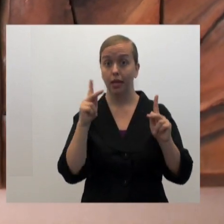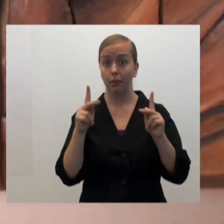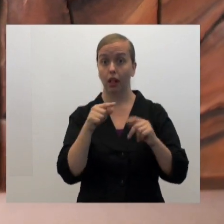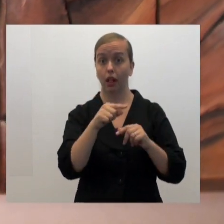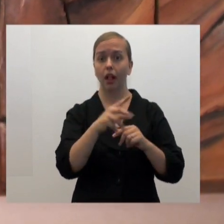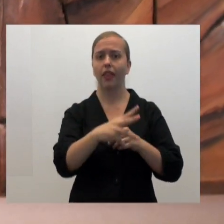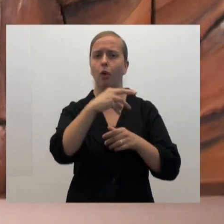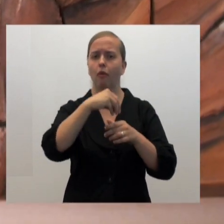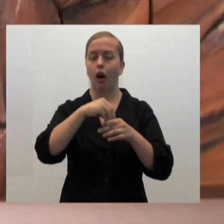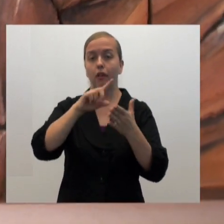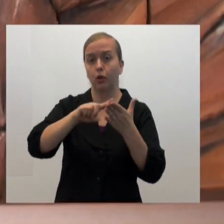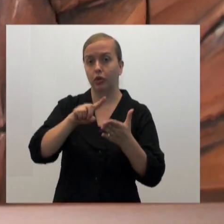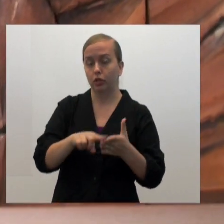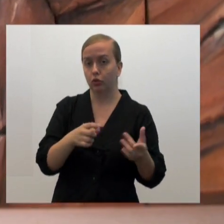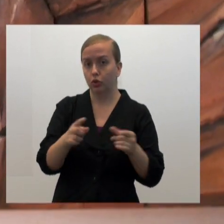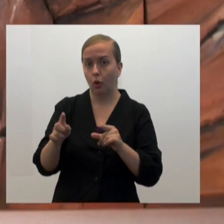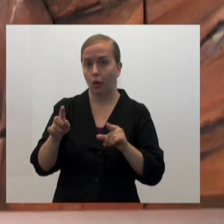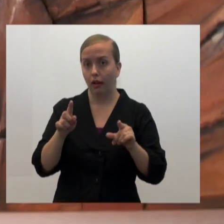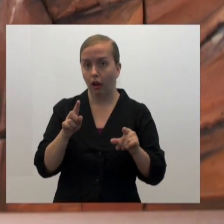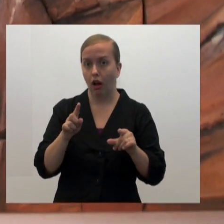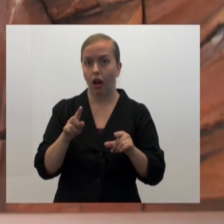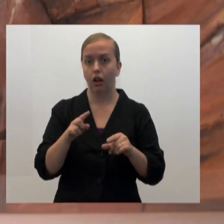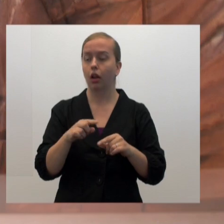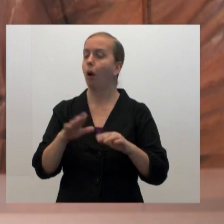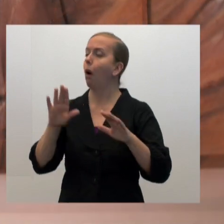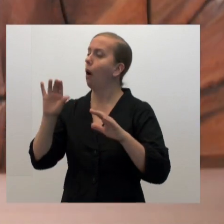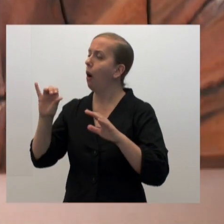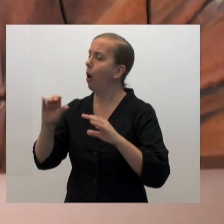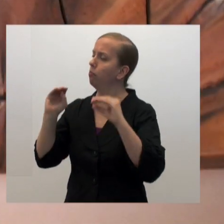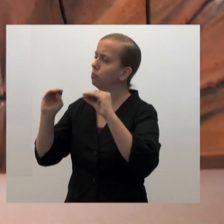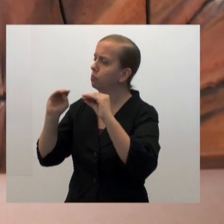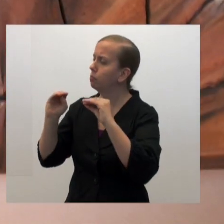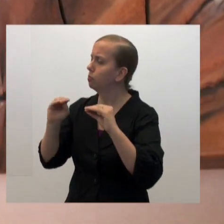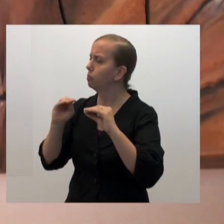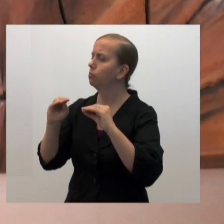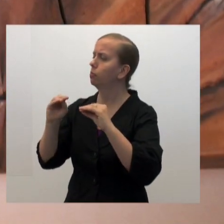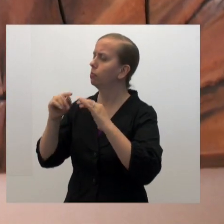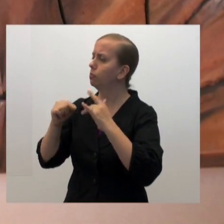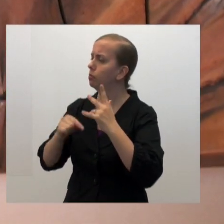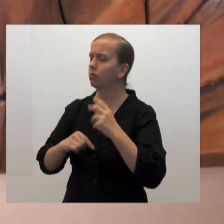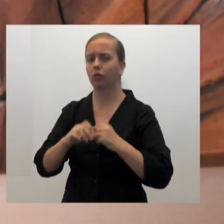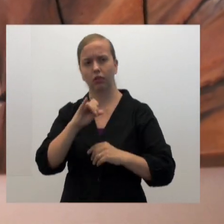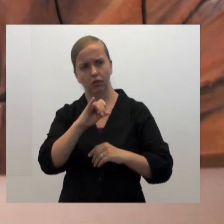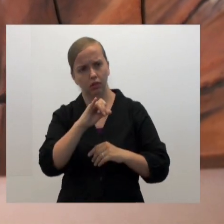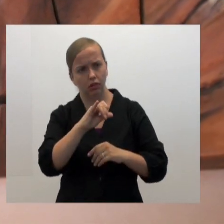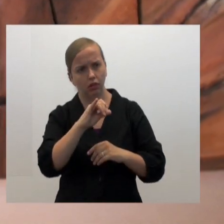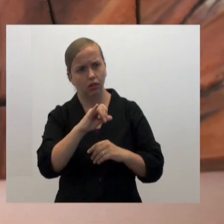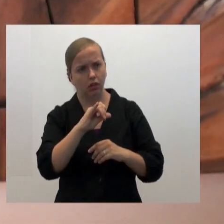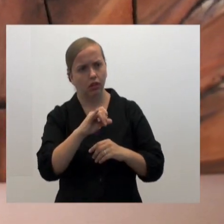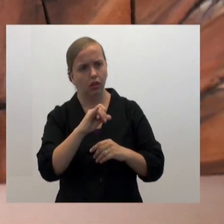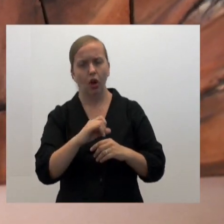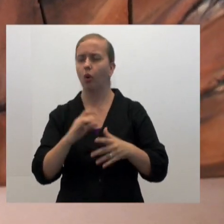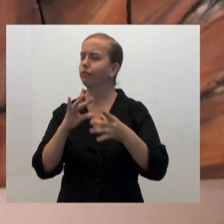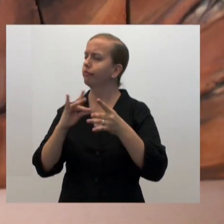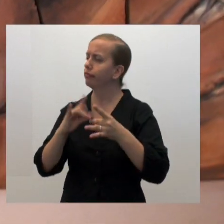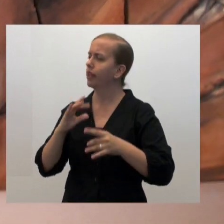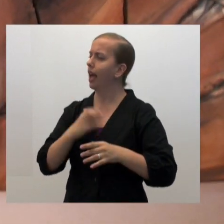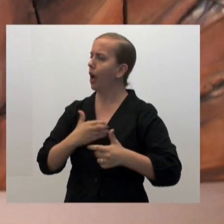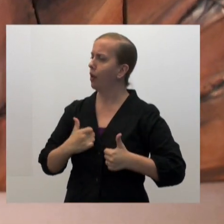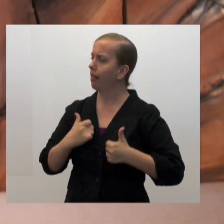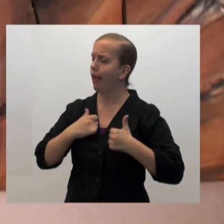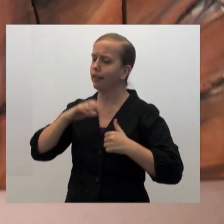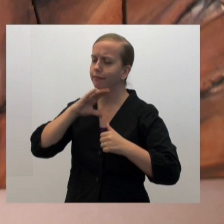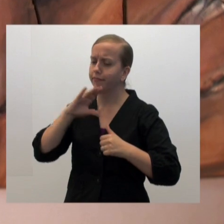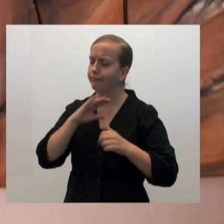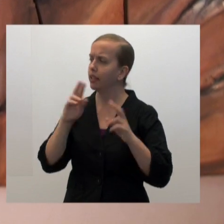deaf people who were part of some of the research that was going on, so they immediately began teaching me a lot more and also telling me a lot about